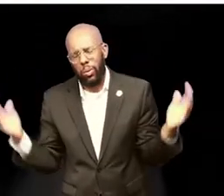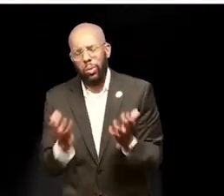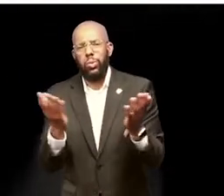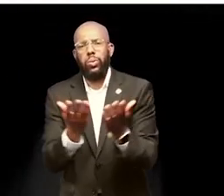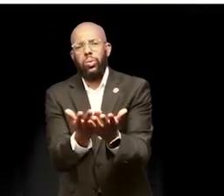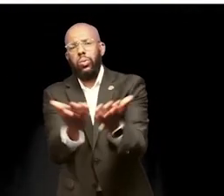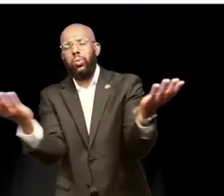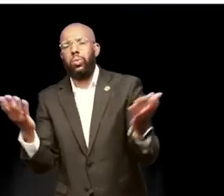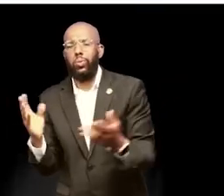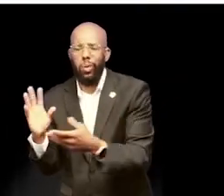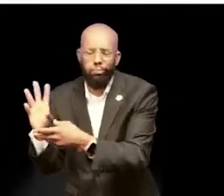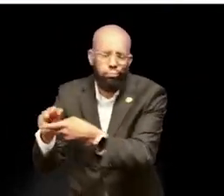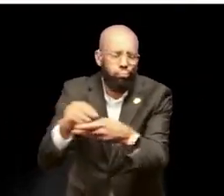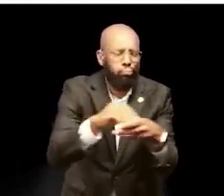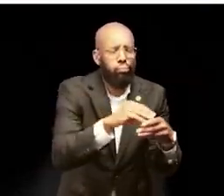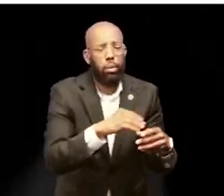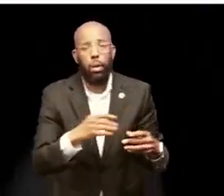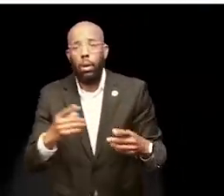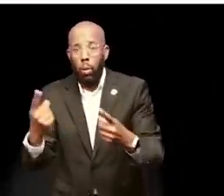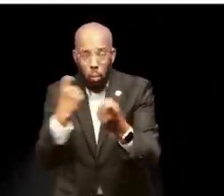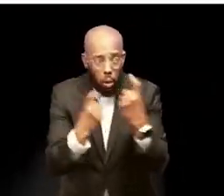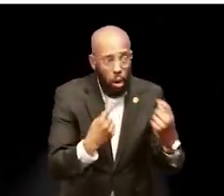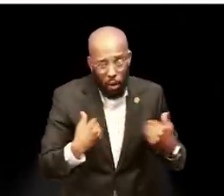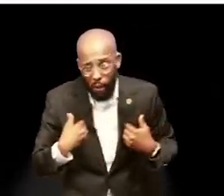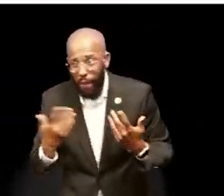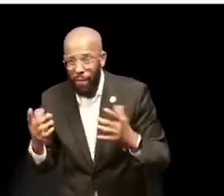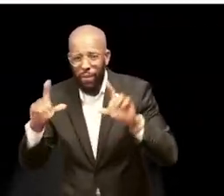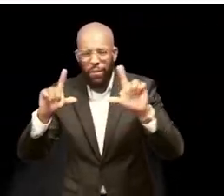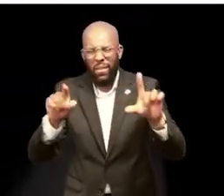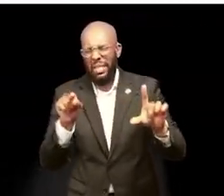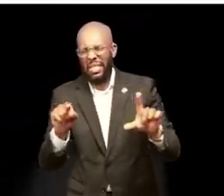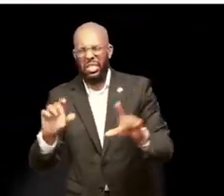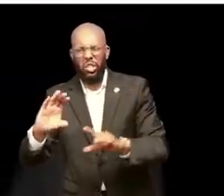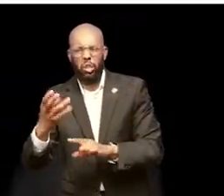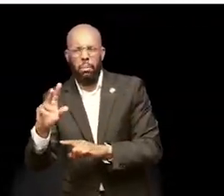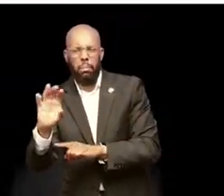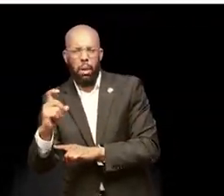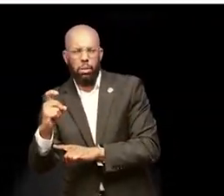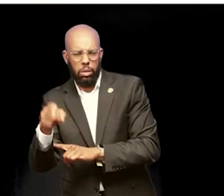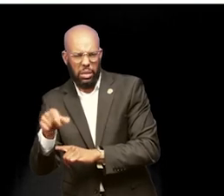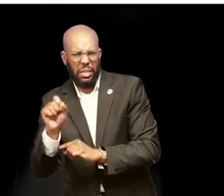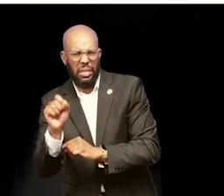to participate actively by including your questions and comments in our program's chat section.